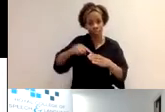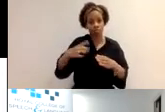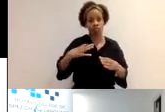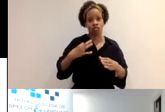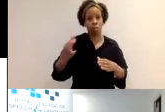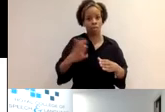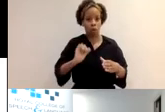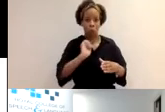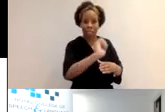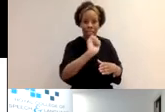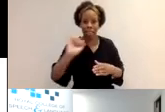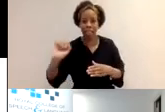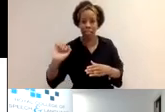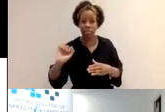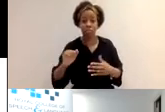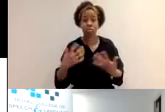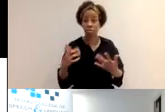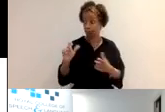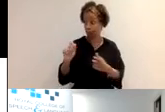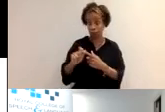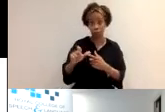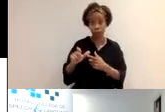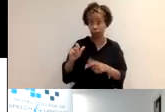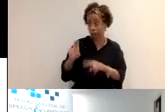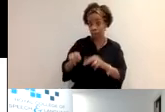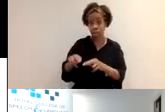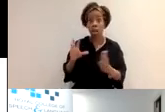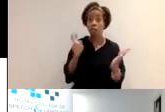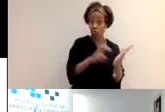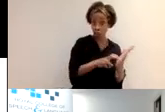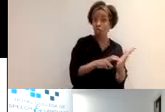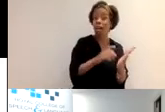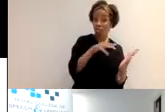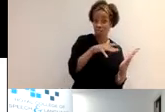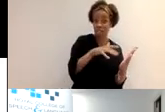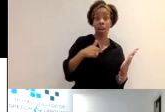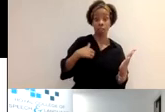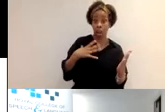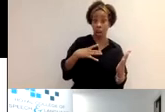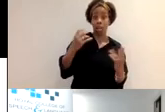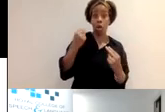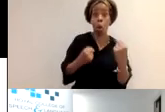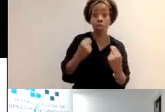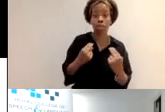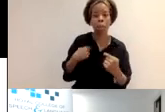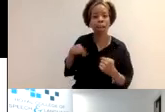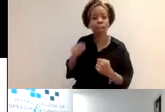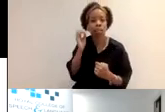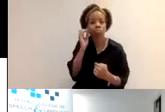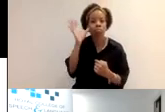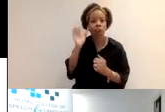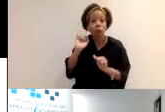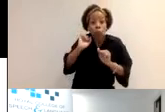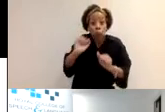CPD assessors themselves can be selected. They are our registrants and they are bound also by our standards. So they're the best people placed to assess your profile